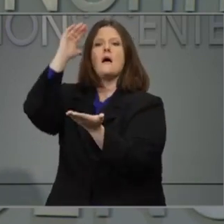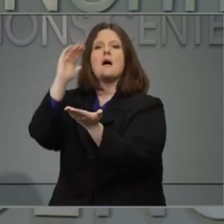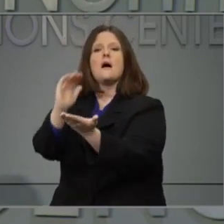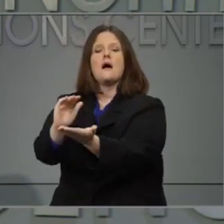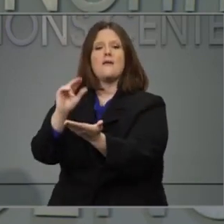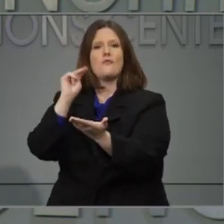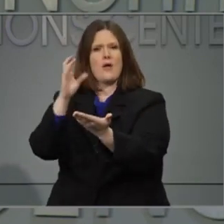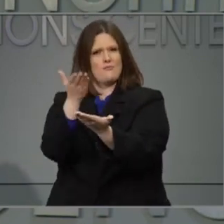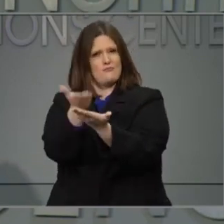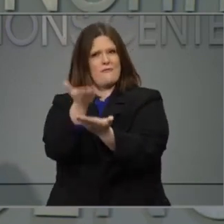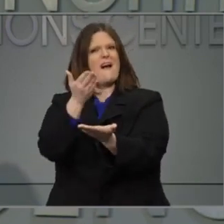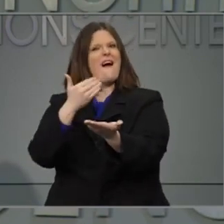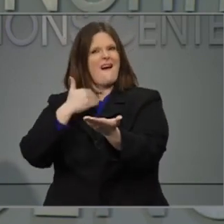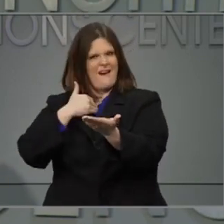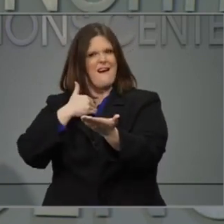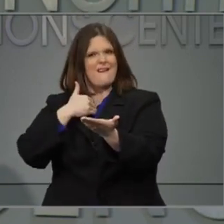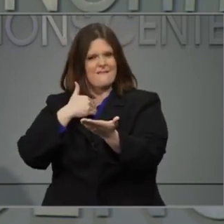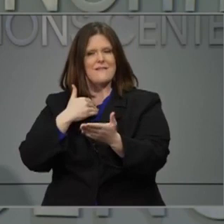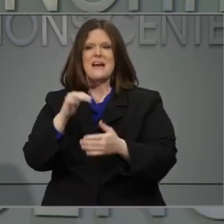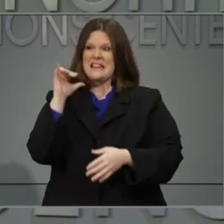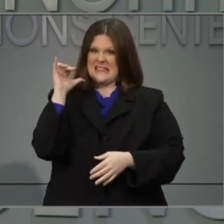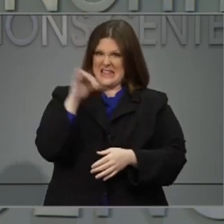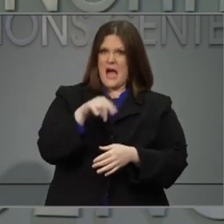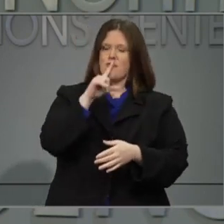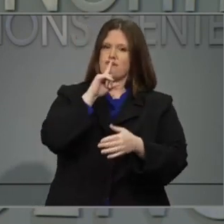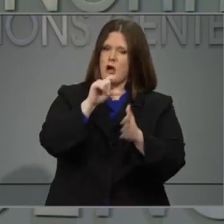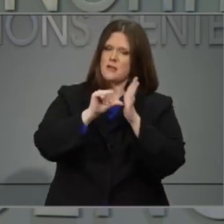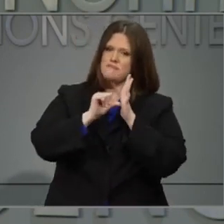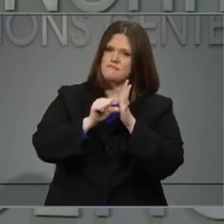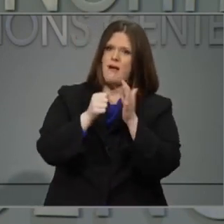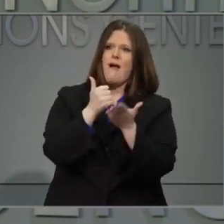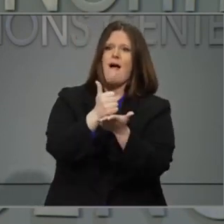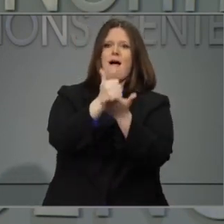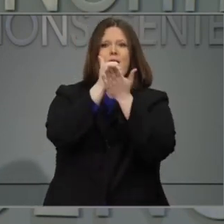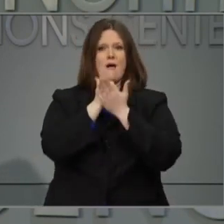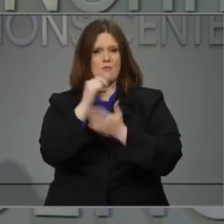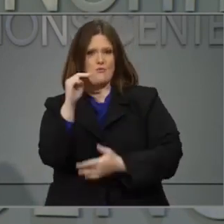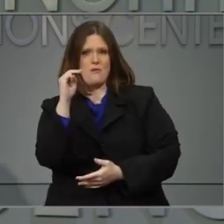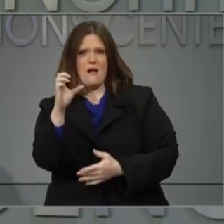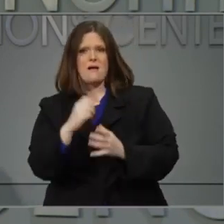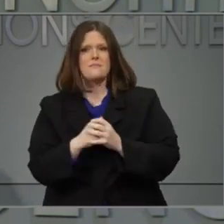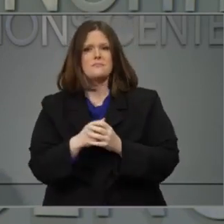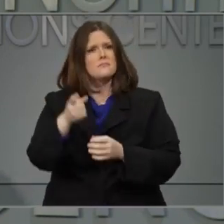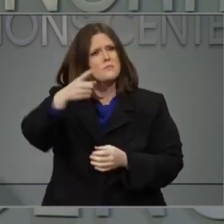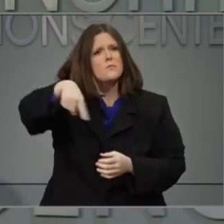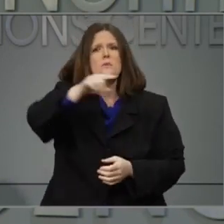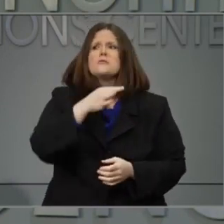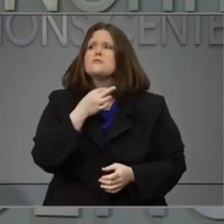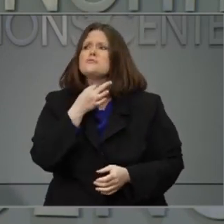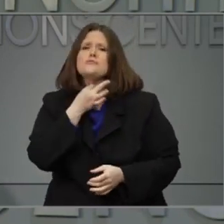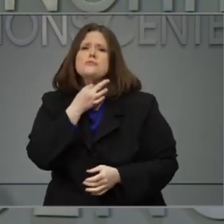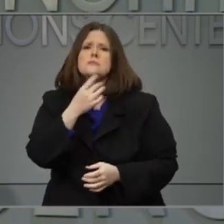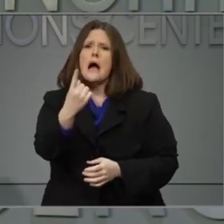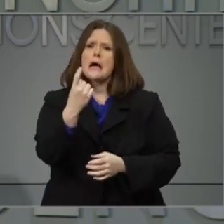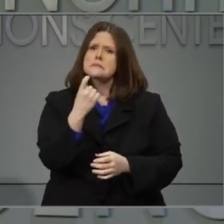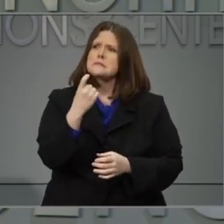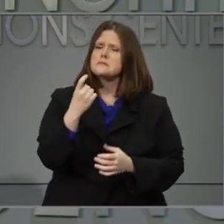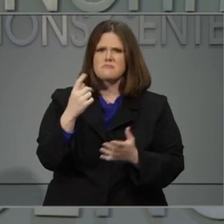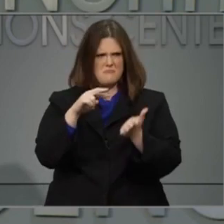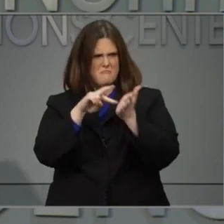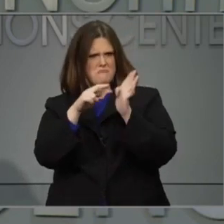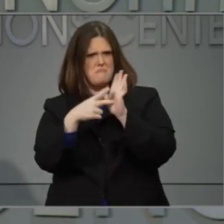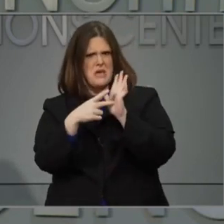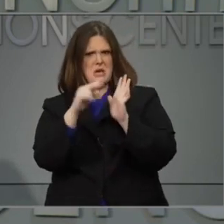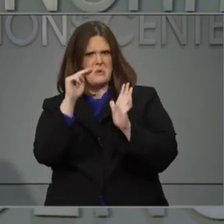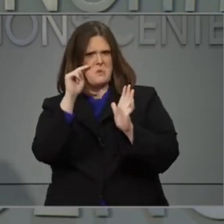best weapon in this fight. Now I know many of you are wondering if this North Carolina model means